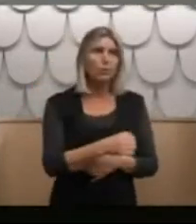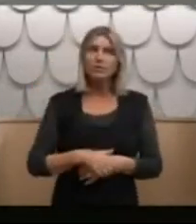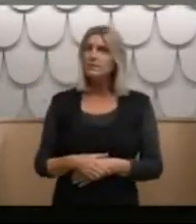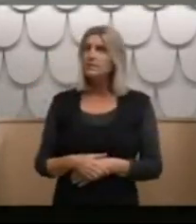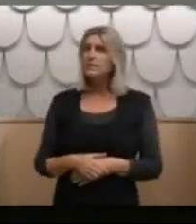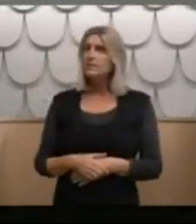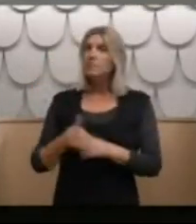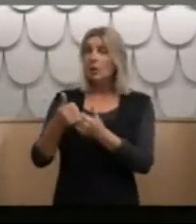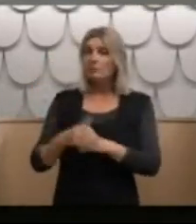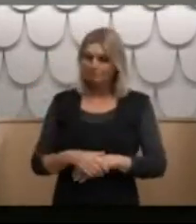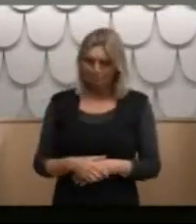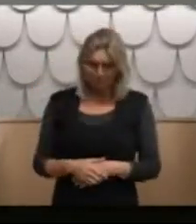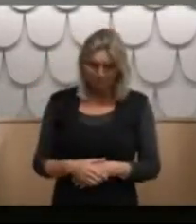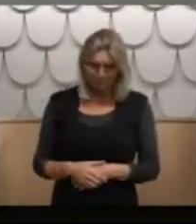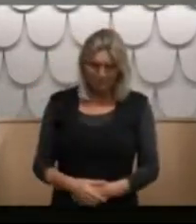Okay.